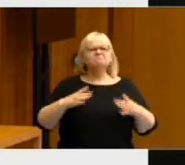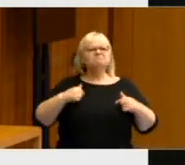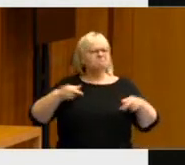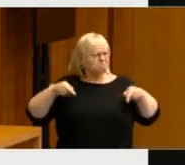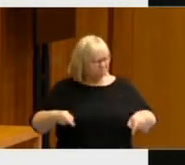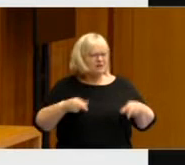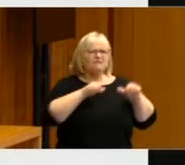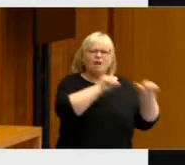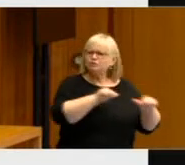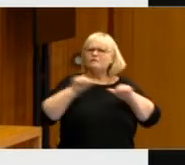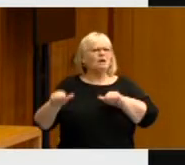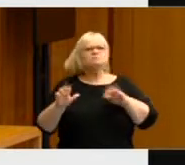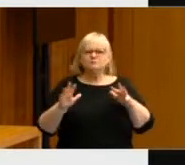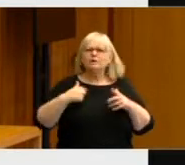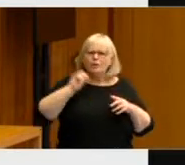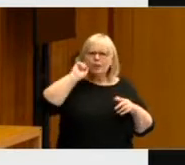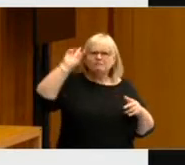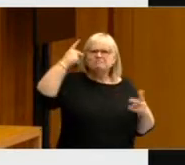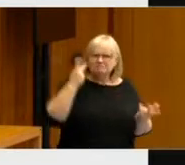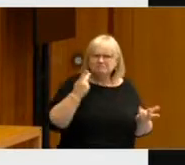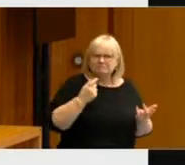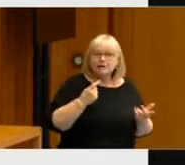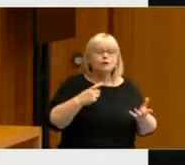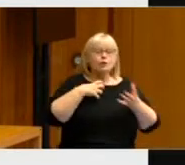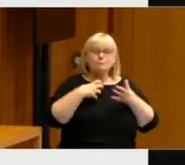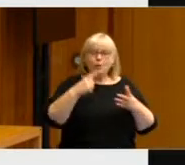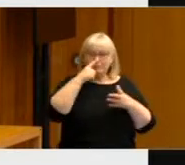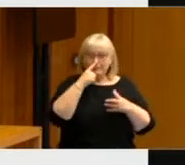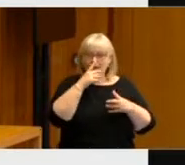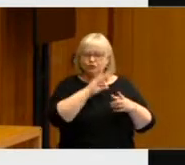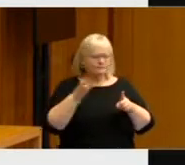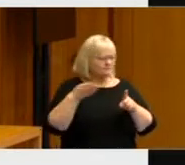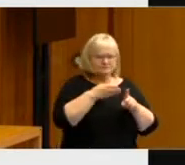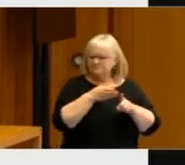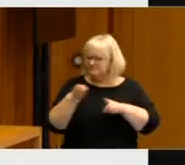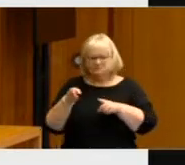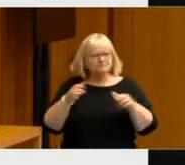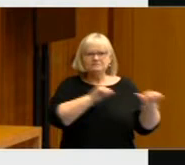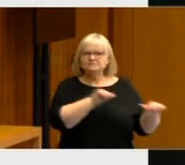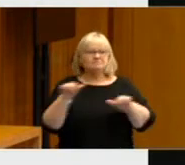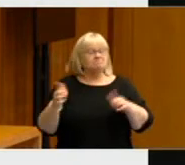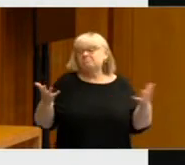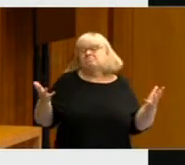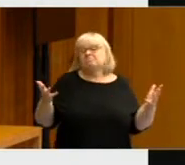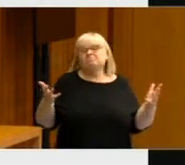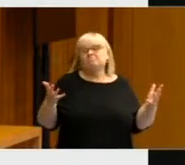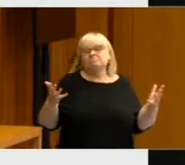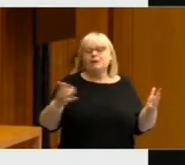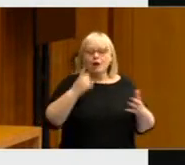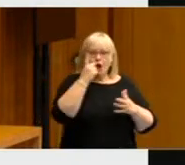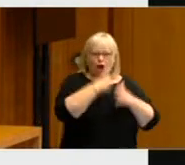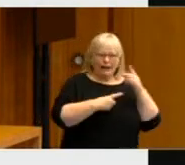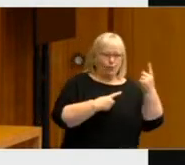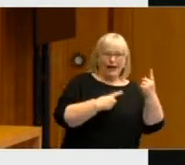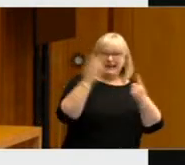And there's an ever growing proportion of voters who do not align themselves with any party at all, about one in five